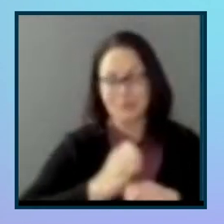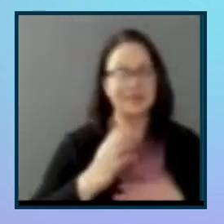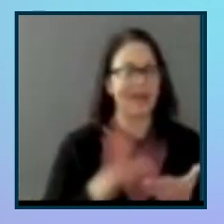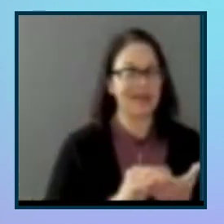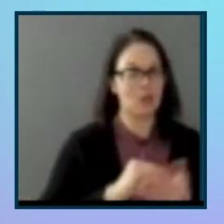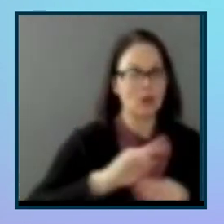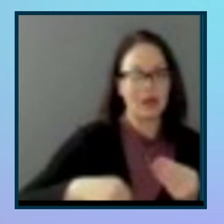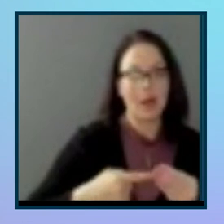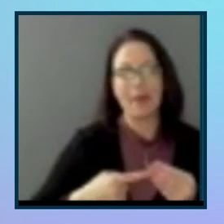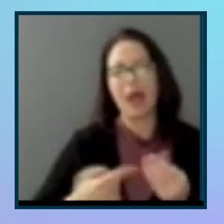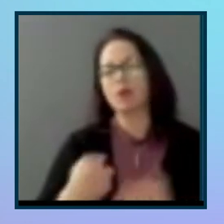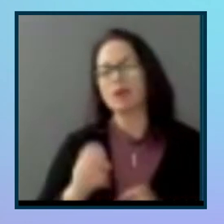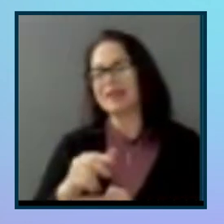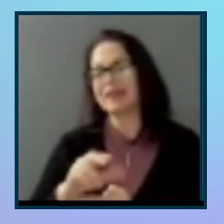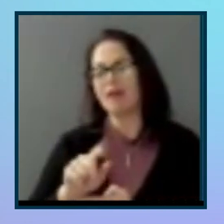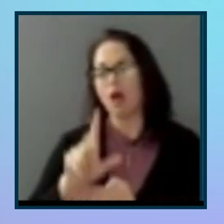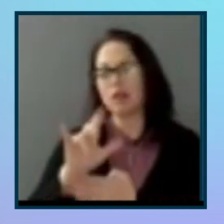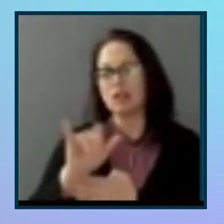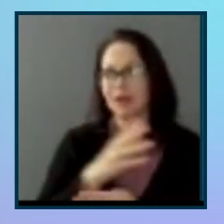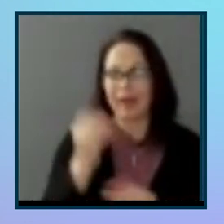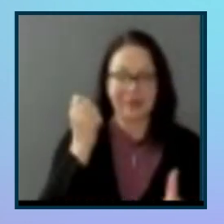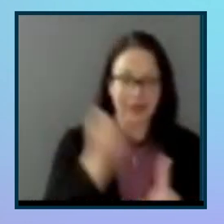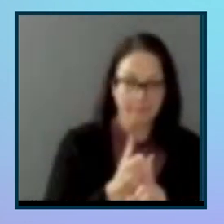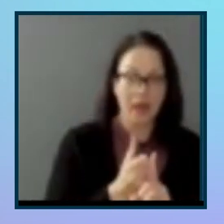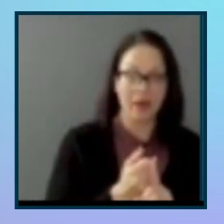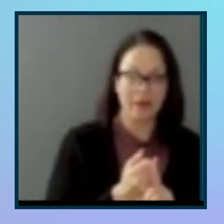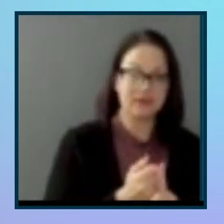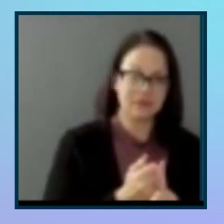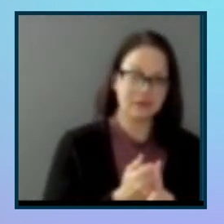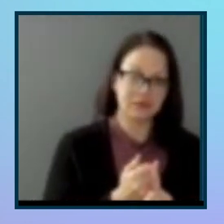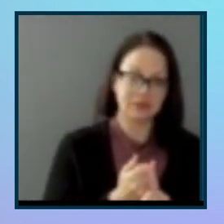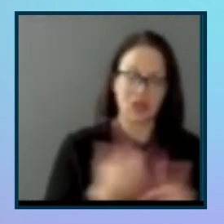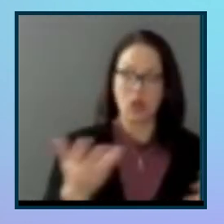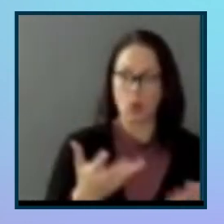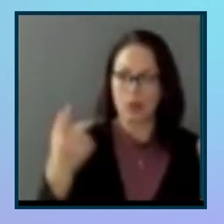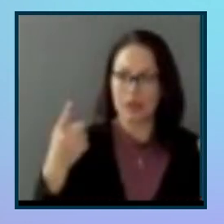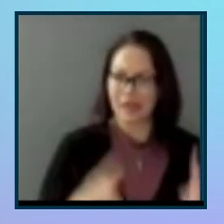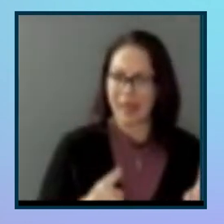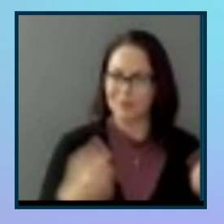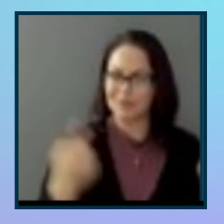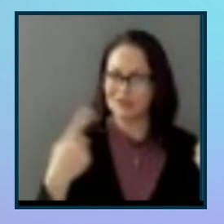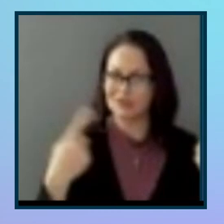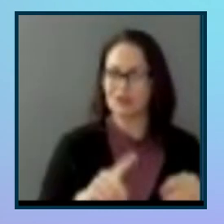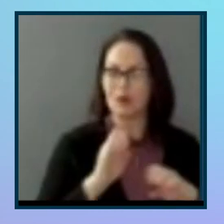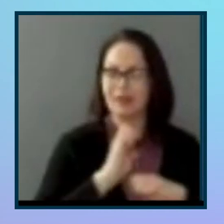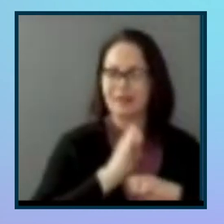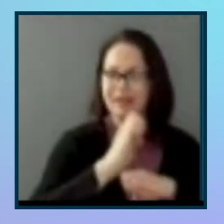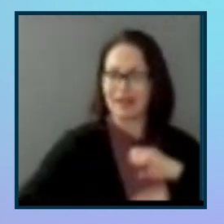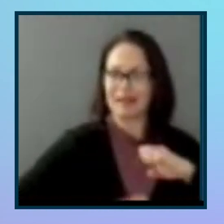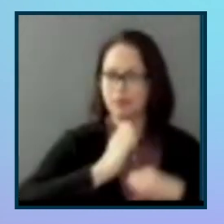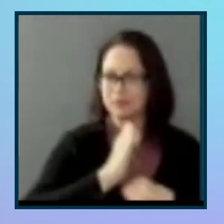ecology and, and, you know, the impacts of what could happen during the eclipse. So we haven't done